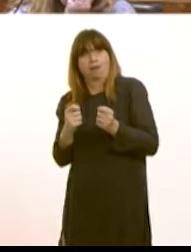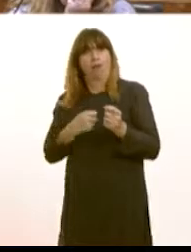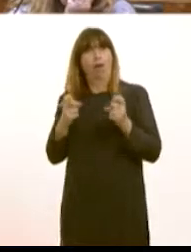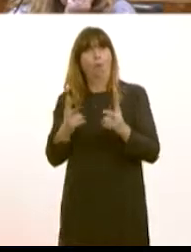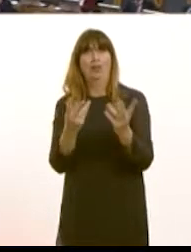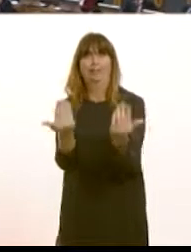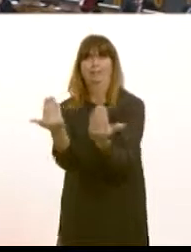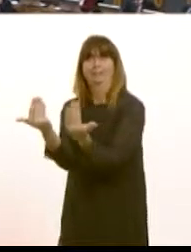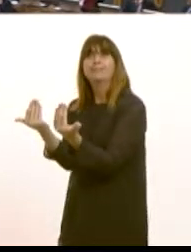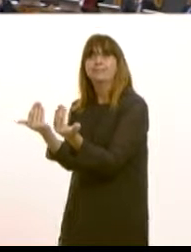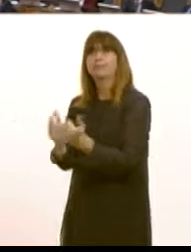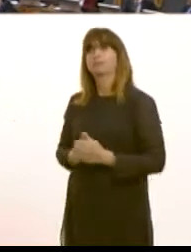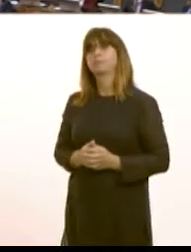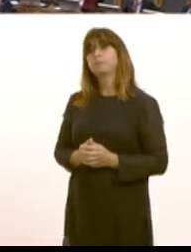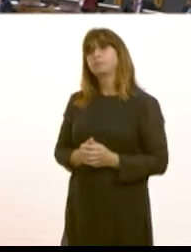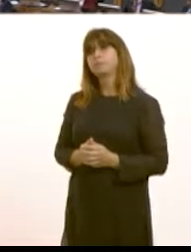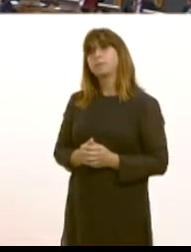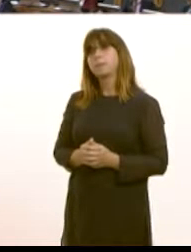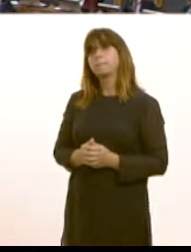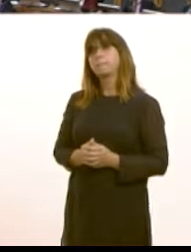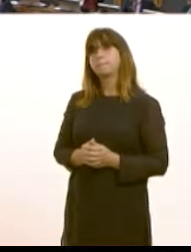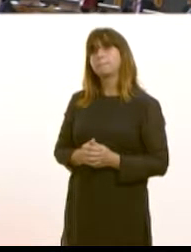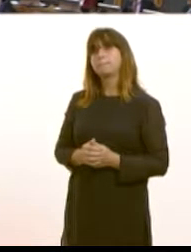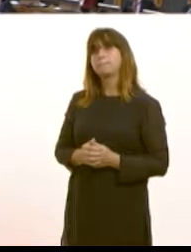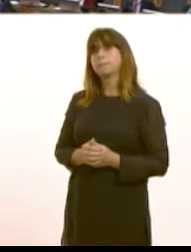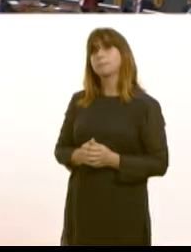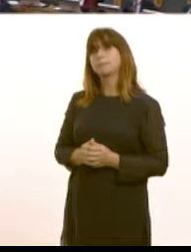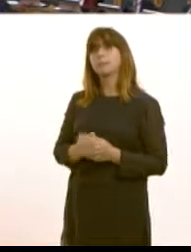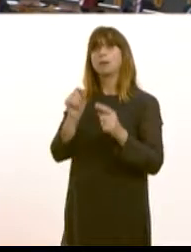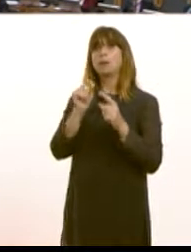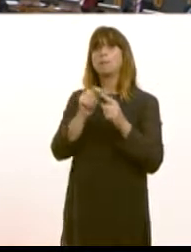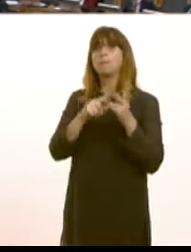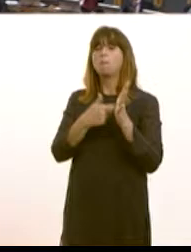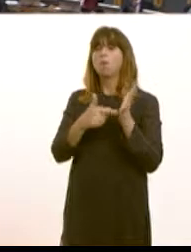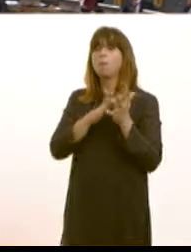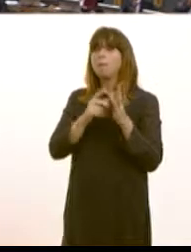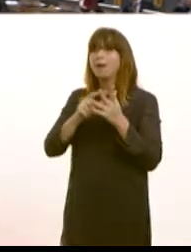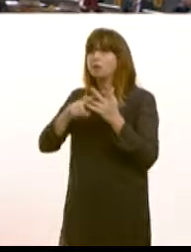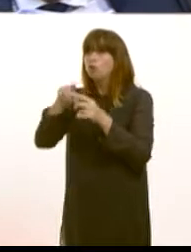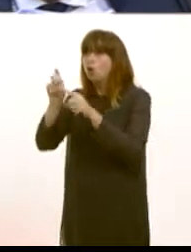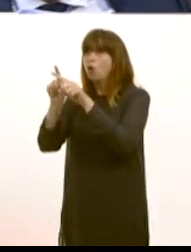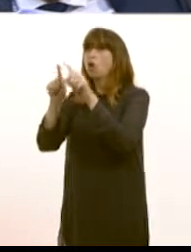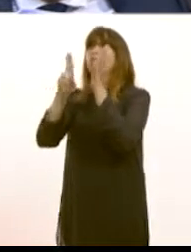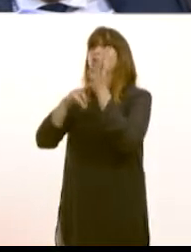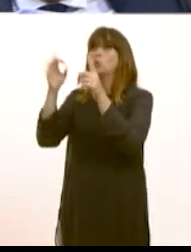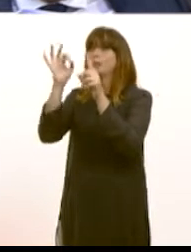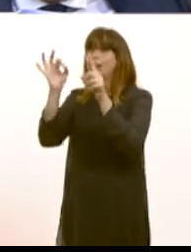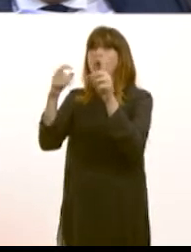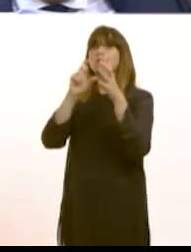you, Presiding Officer. Well, for the communities from Forth Madocs, Newtown, Cardigan,